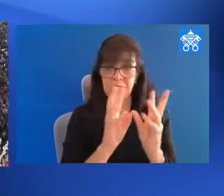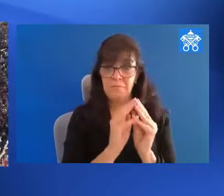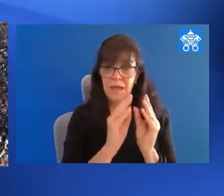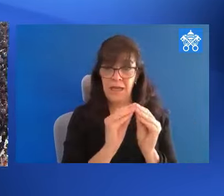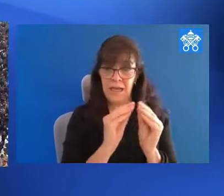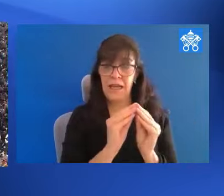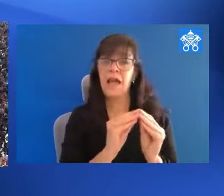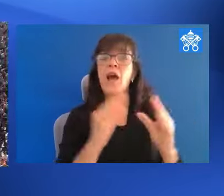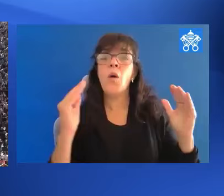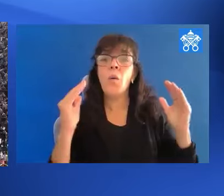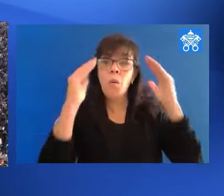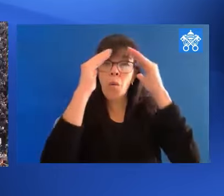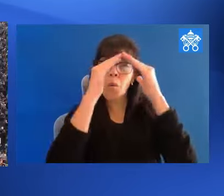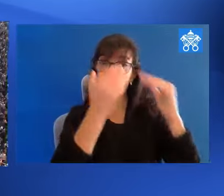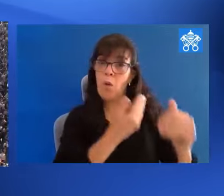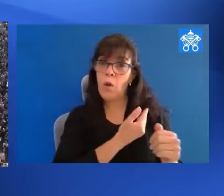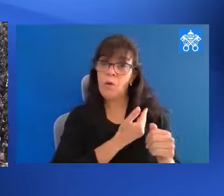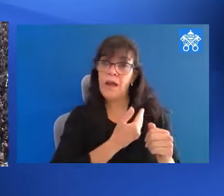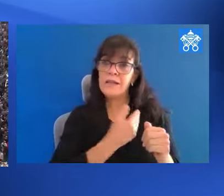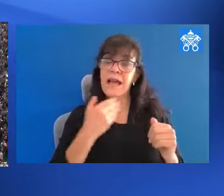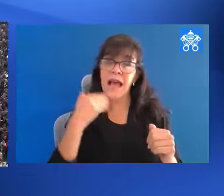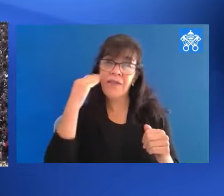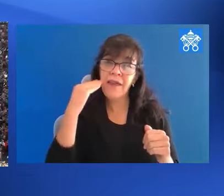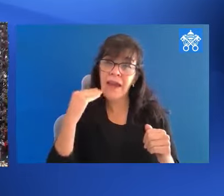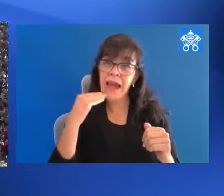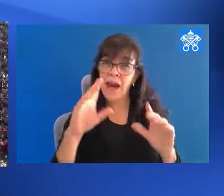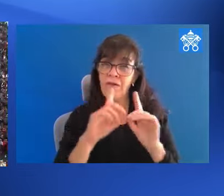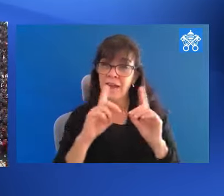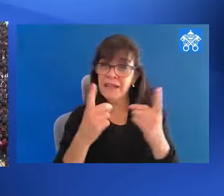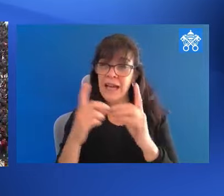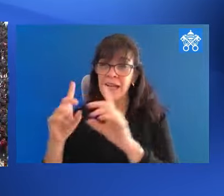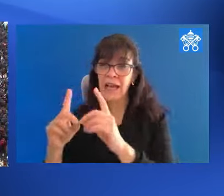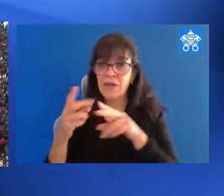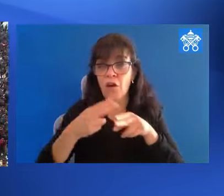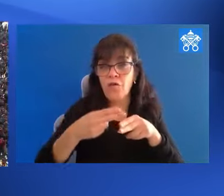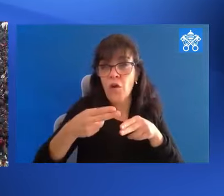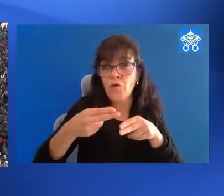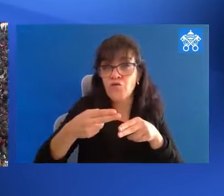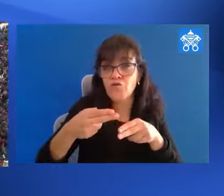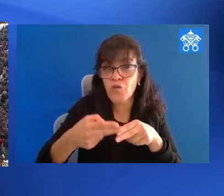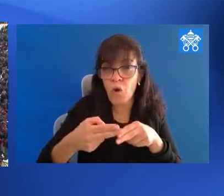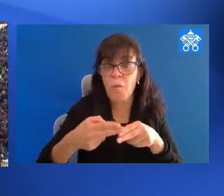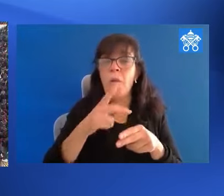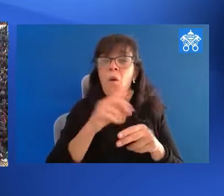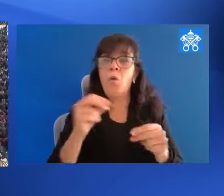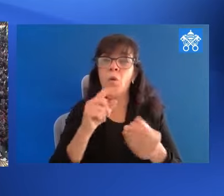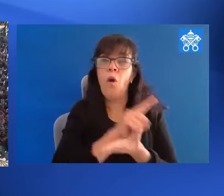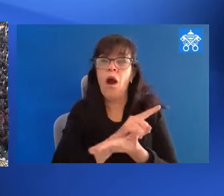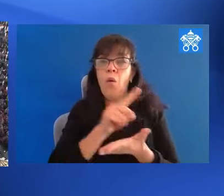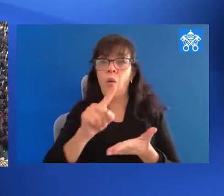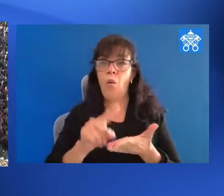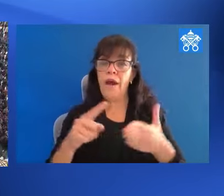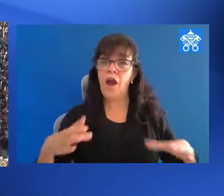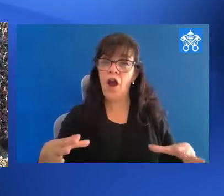Francis and the members, heads of Dicasteries of the Roman Curia, will take the entire week off